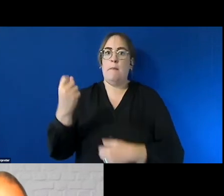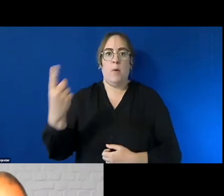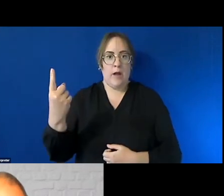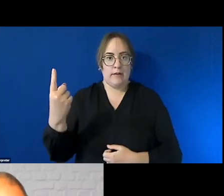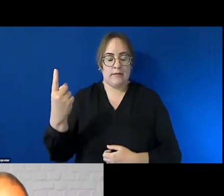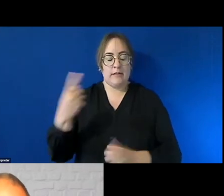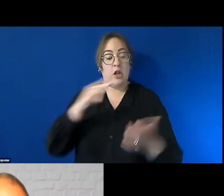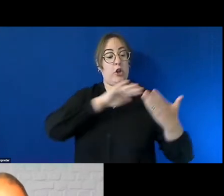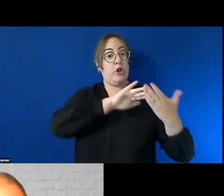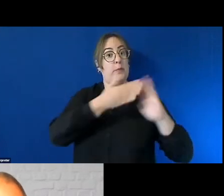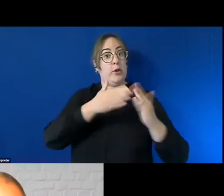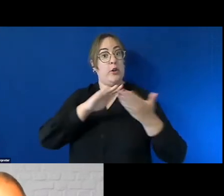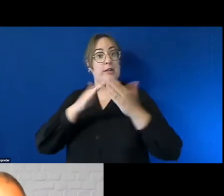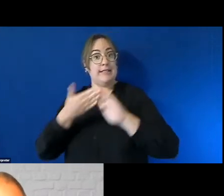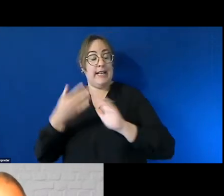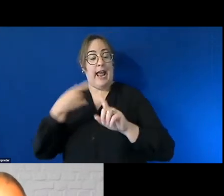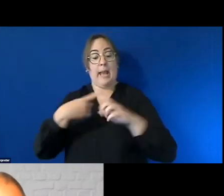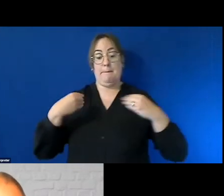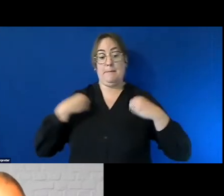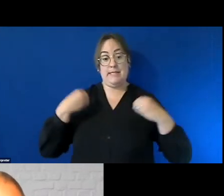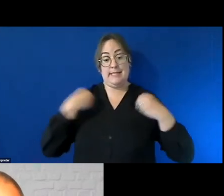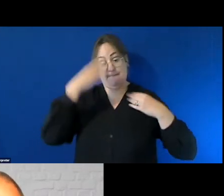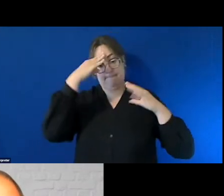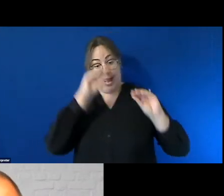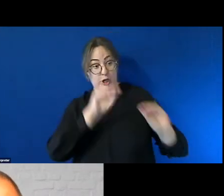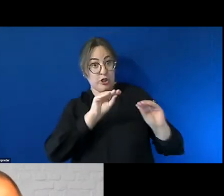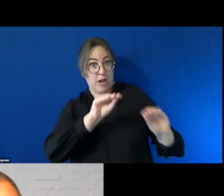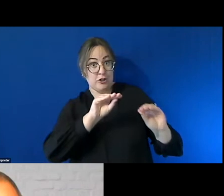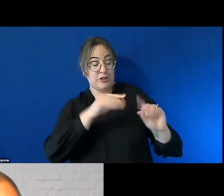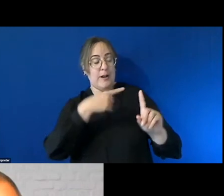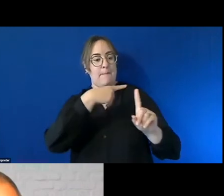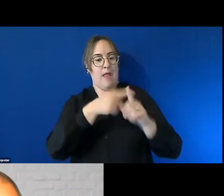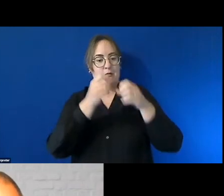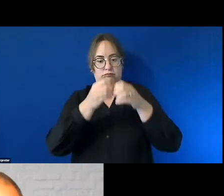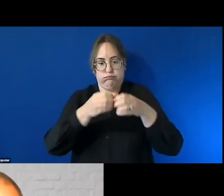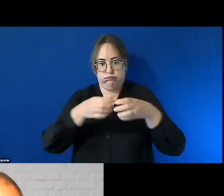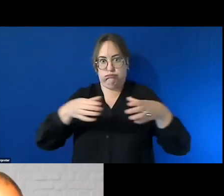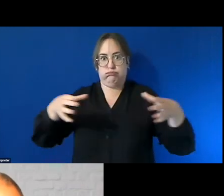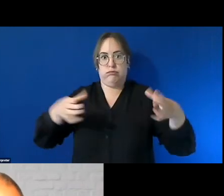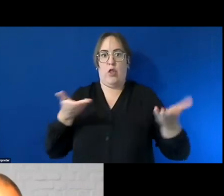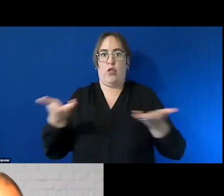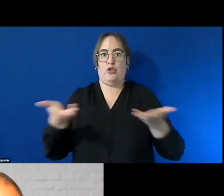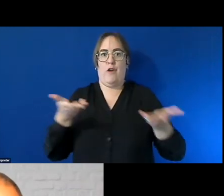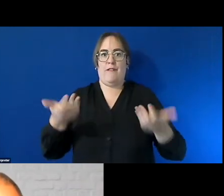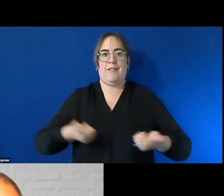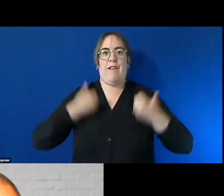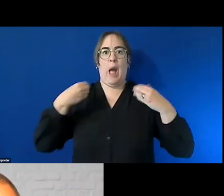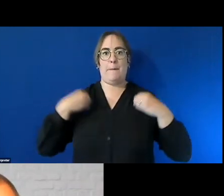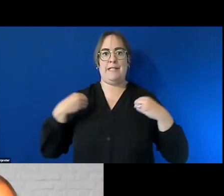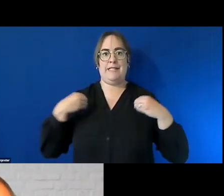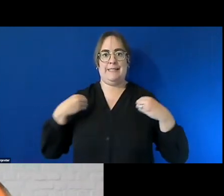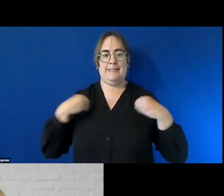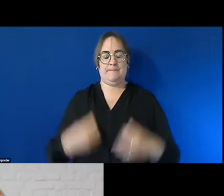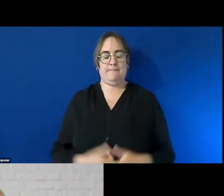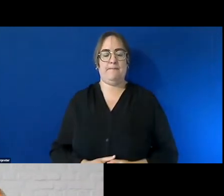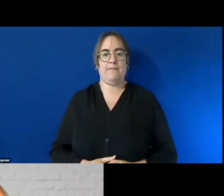education all while creating a sustainable and rapidly growing social enterprise clean forces business